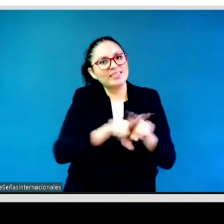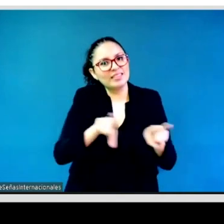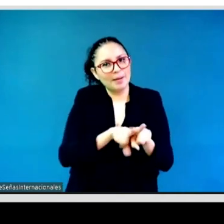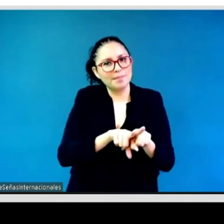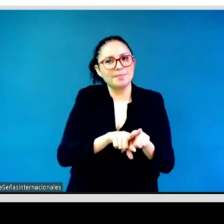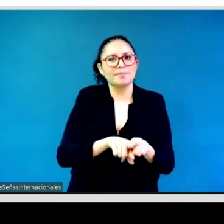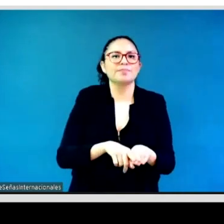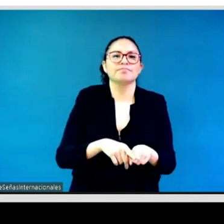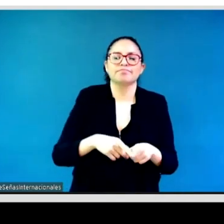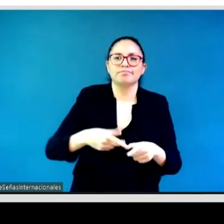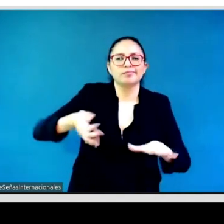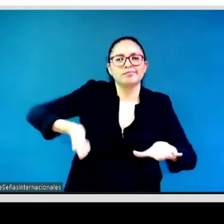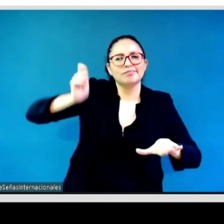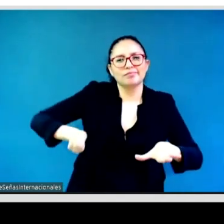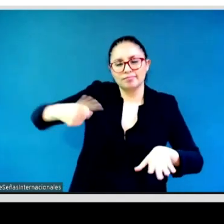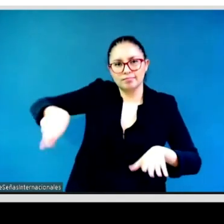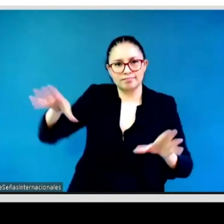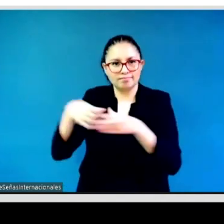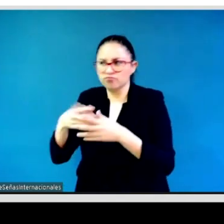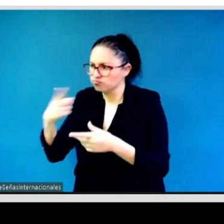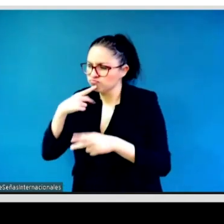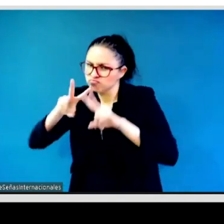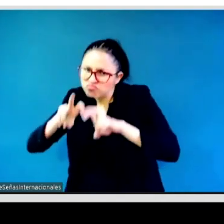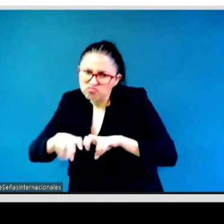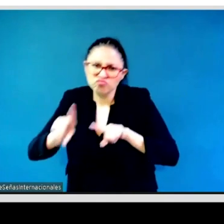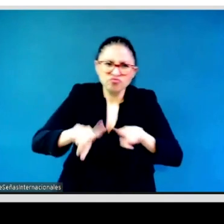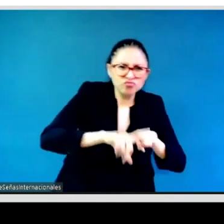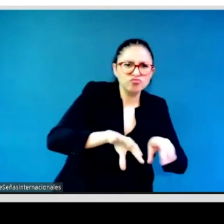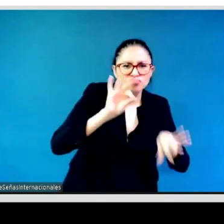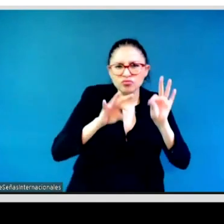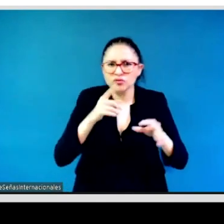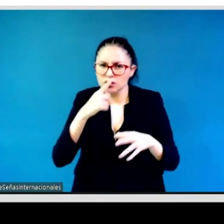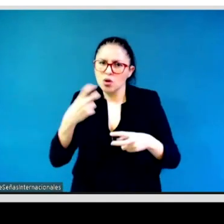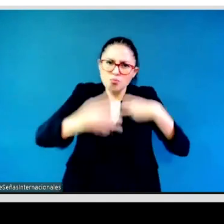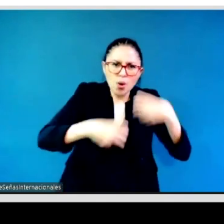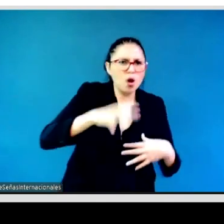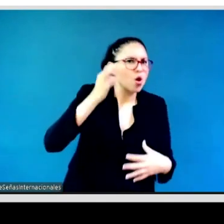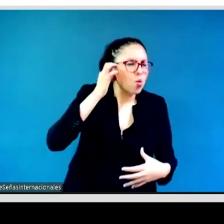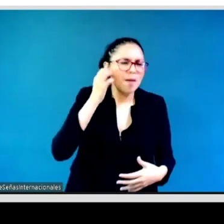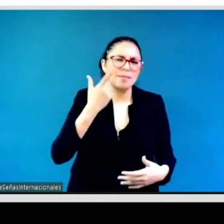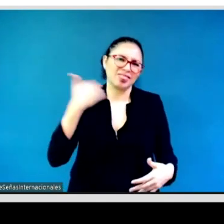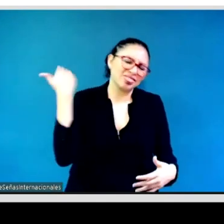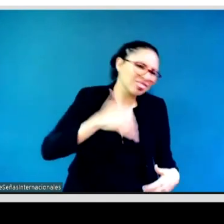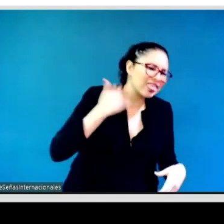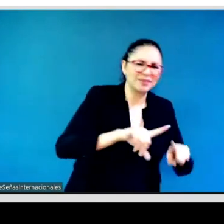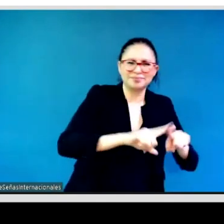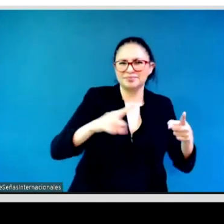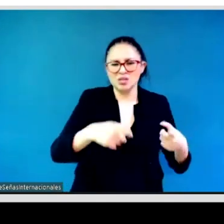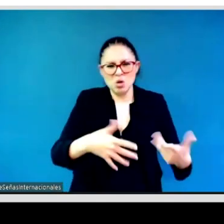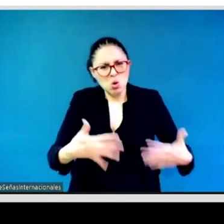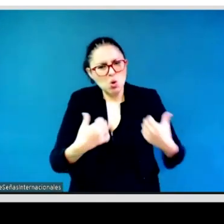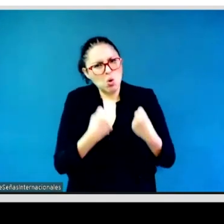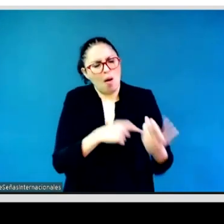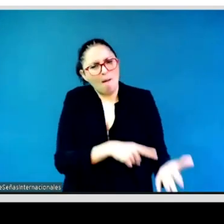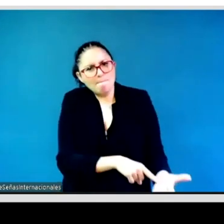some data. So being aware of the system in Mexico and how the feminist movement can really work or how